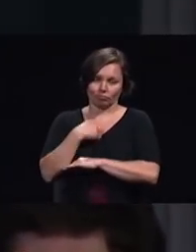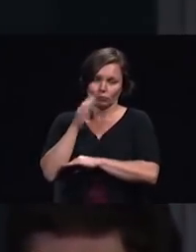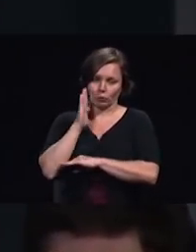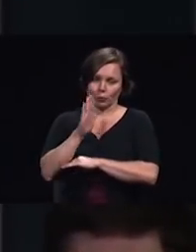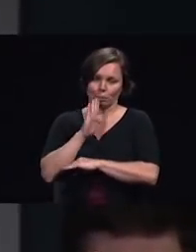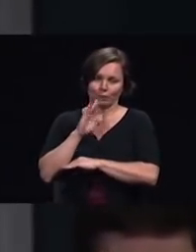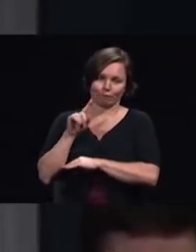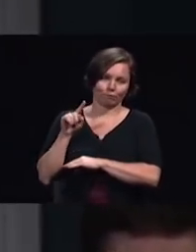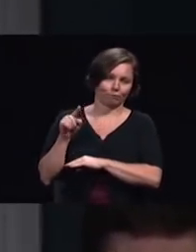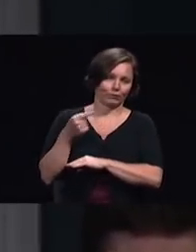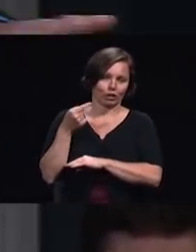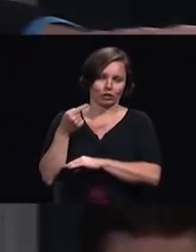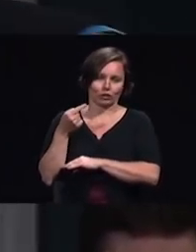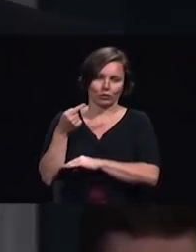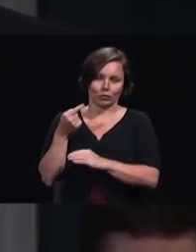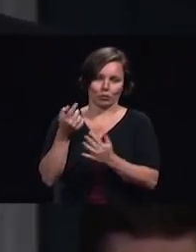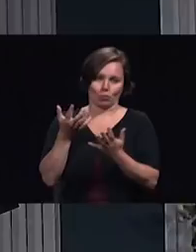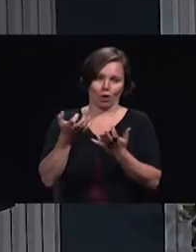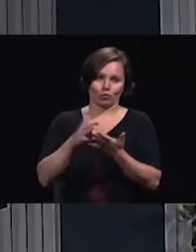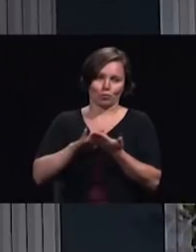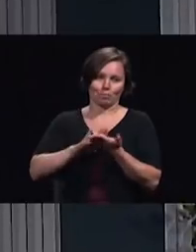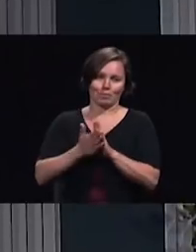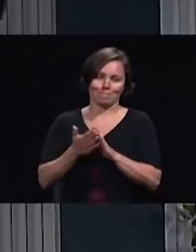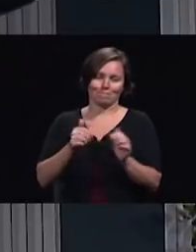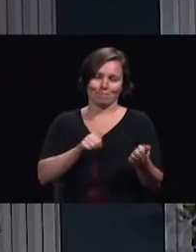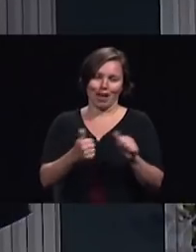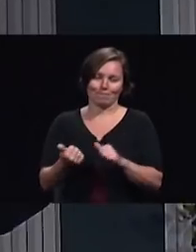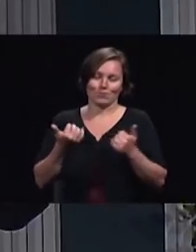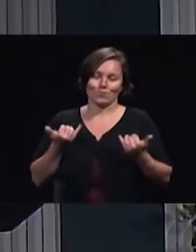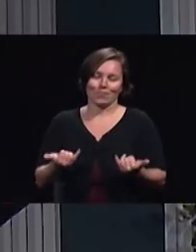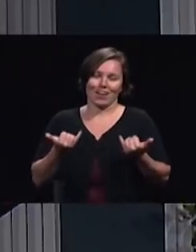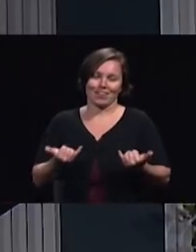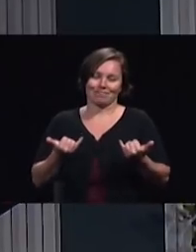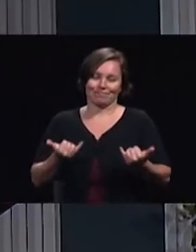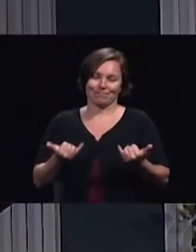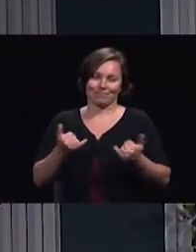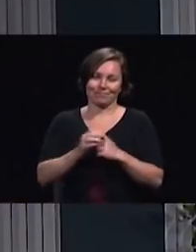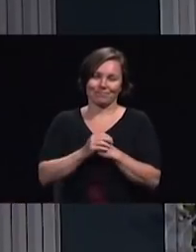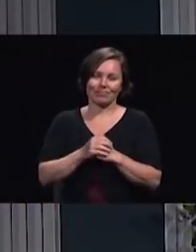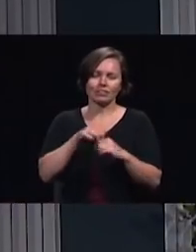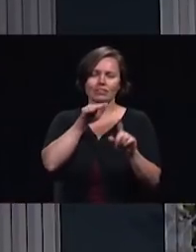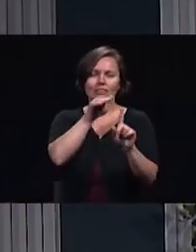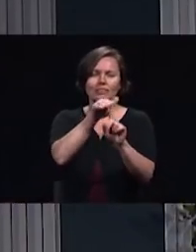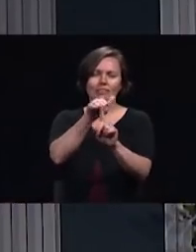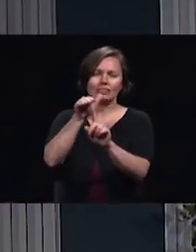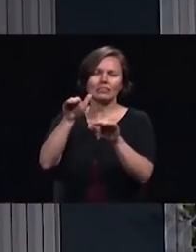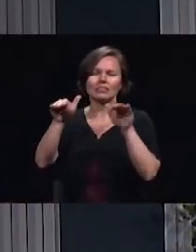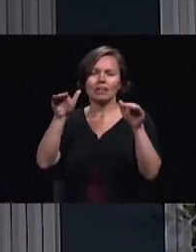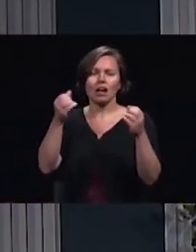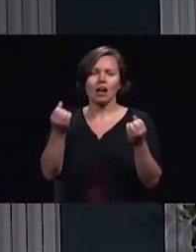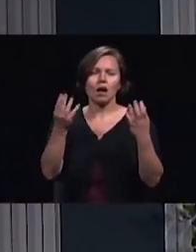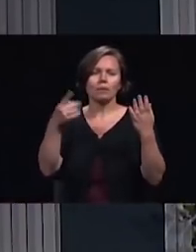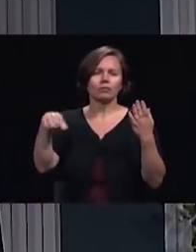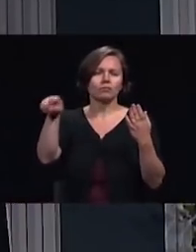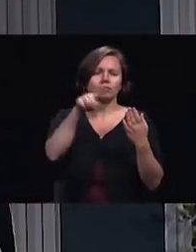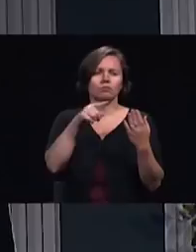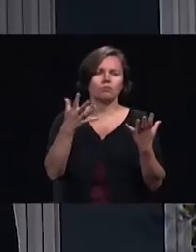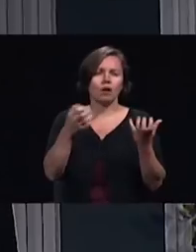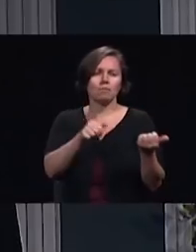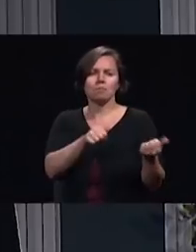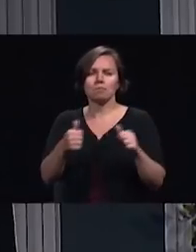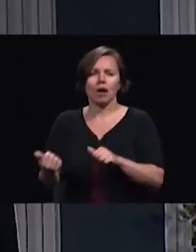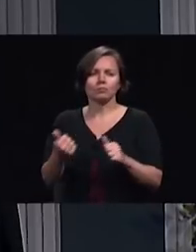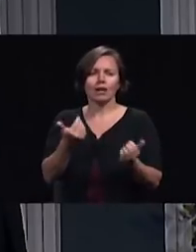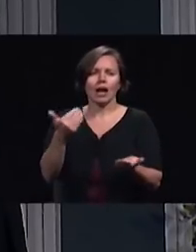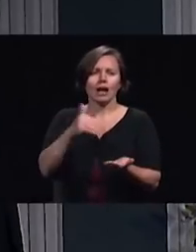don't know we should do a call here today for these leaders here how many of you would also join me in being re-baptized for this